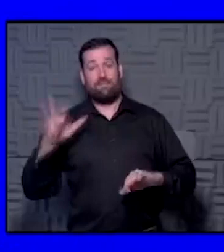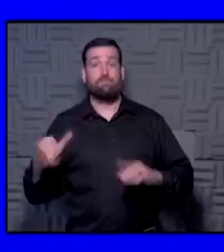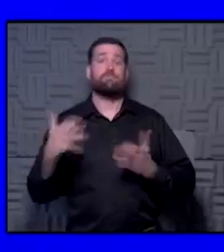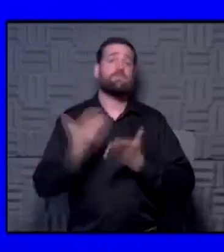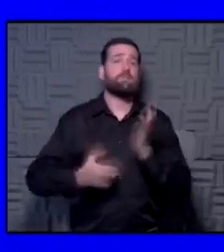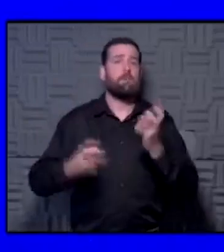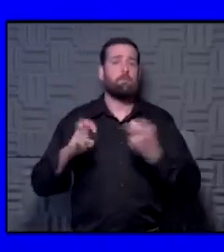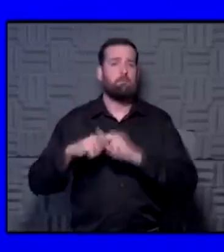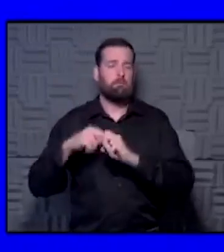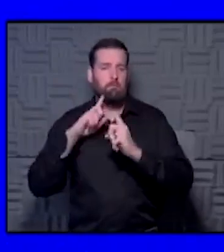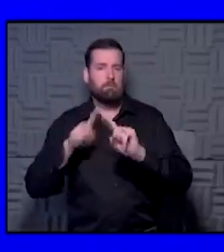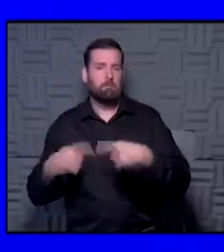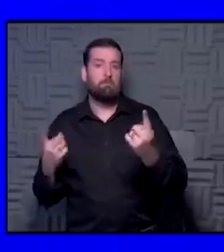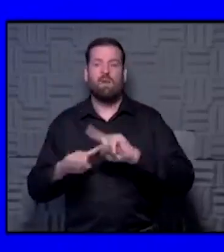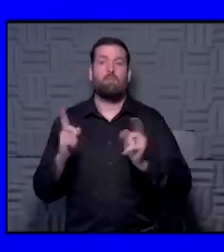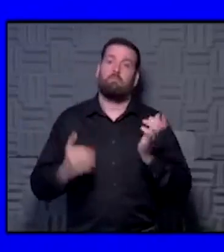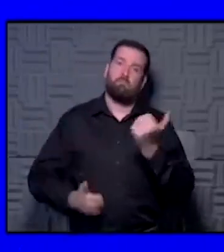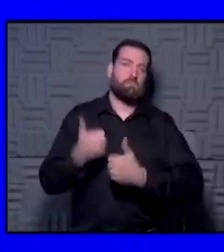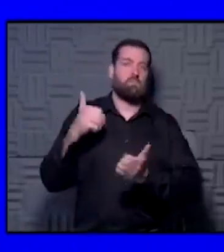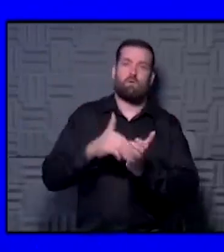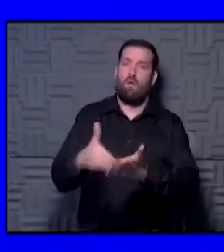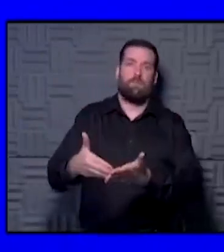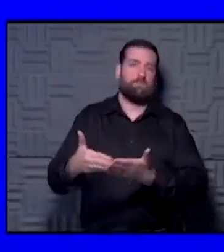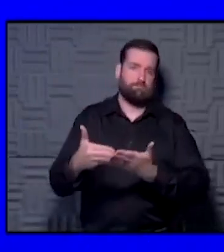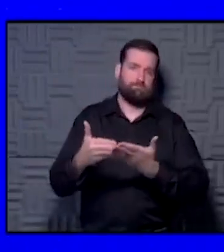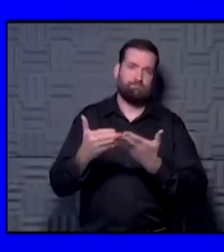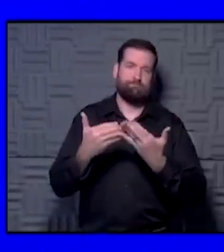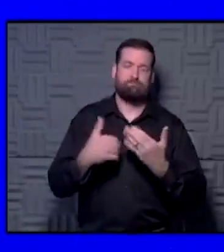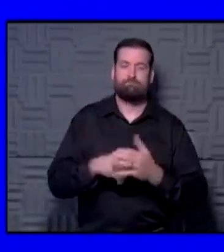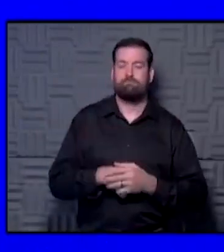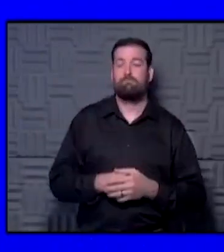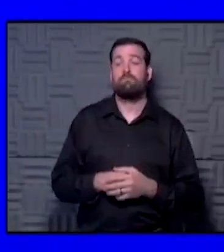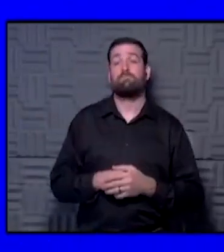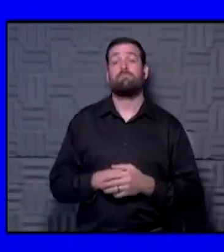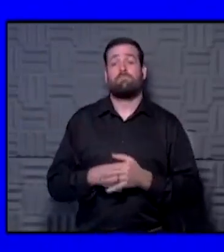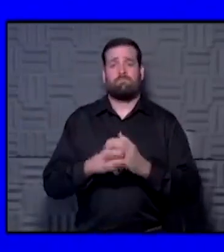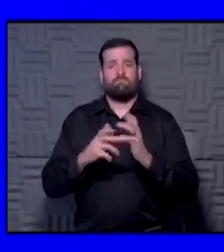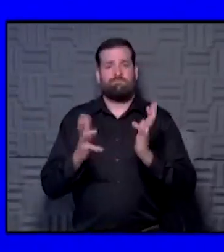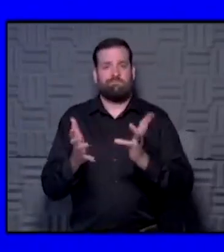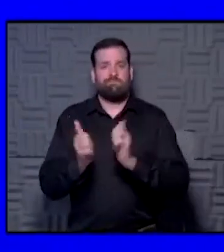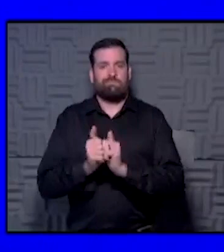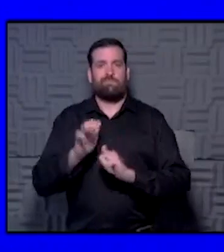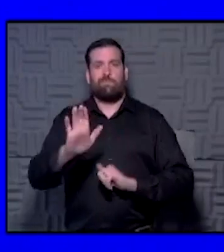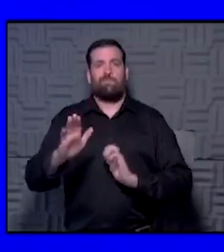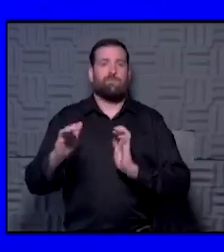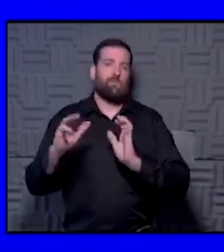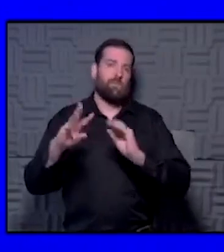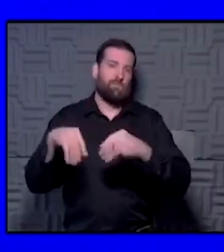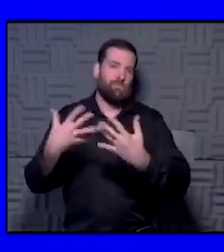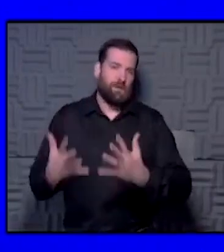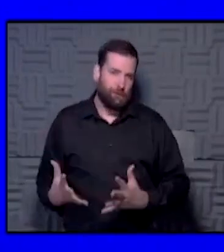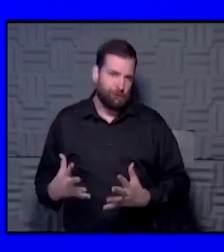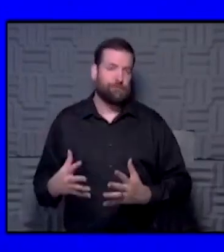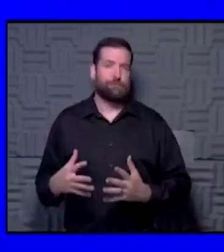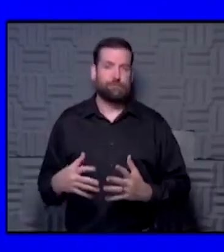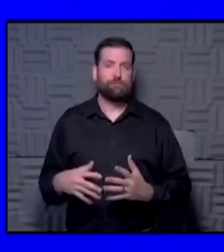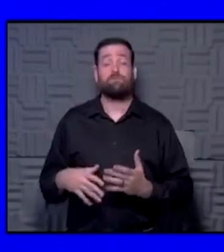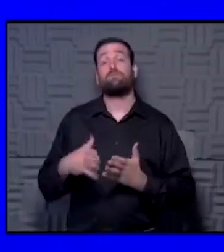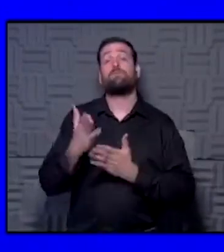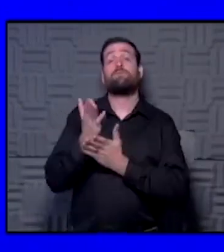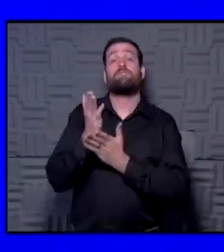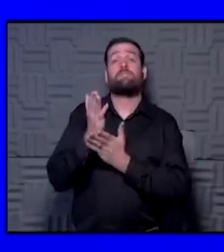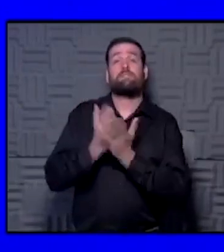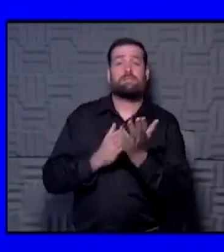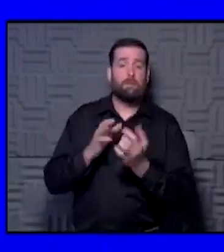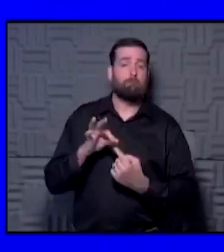with that. But it is the most common thing to be used in the health care system. So certainly talk with your health care provider. There are some